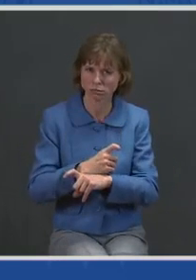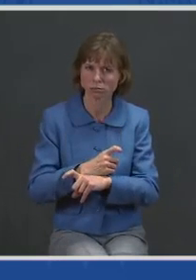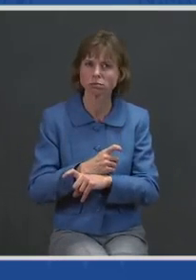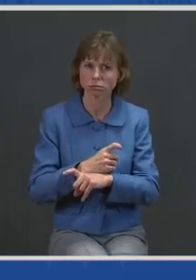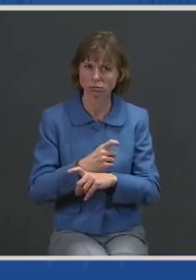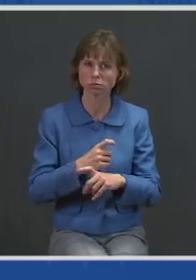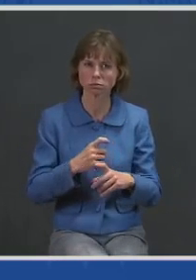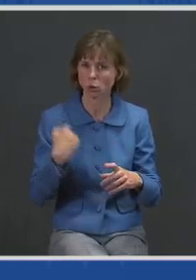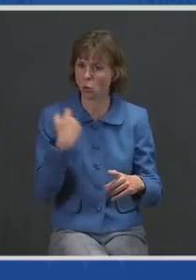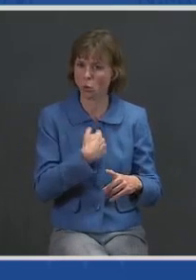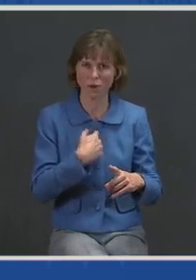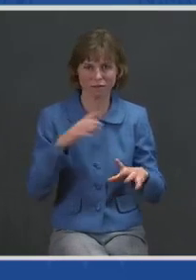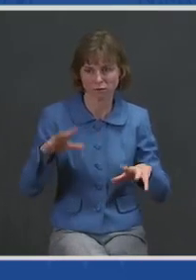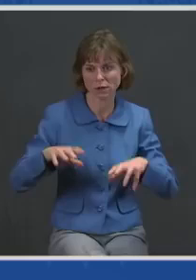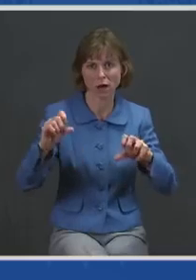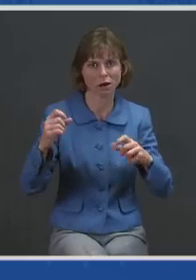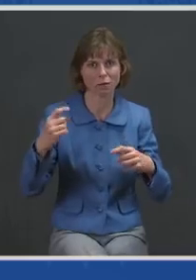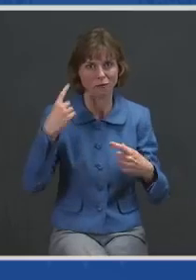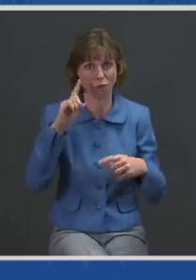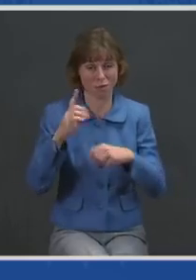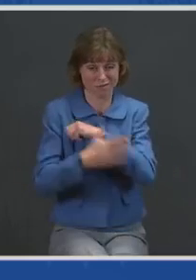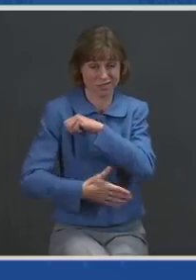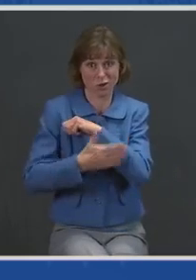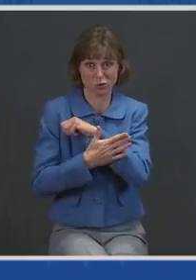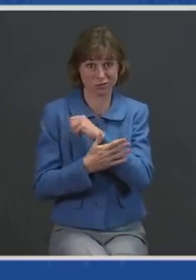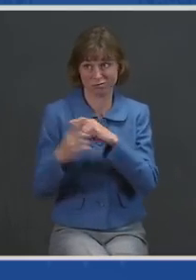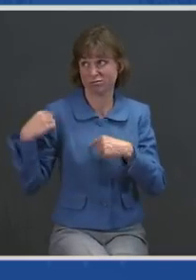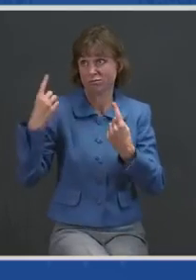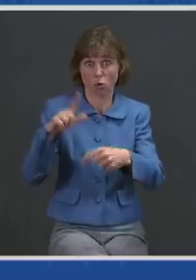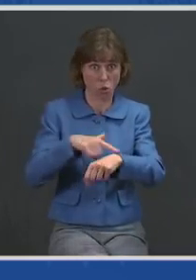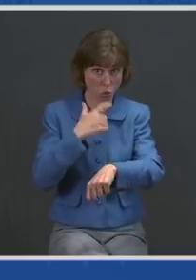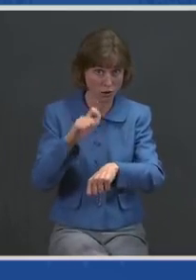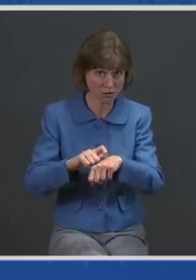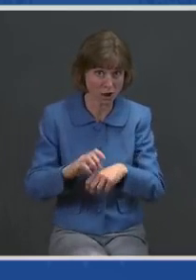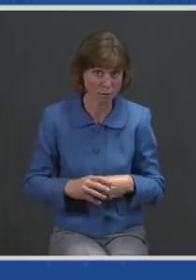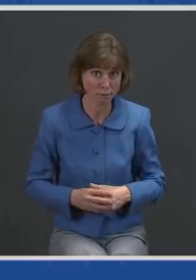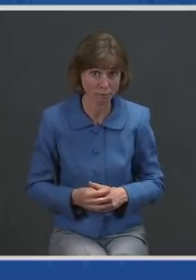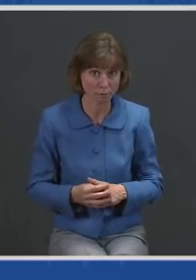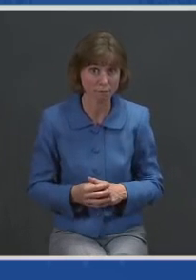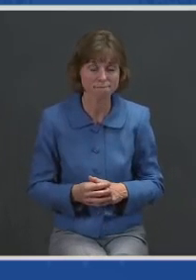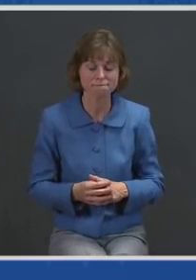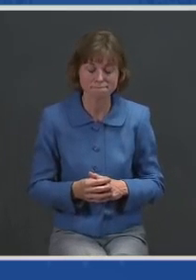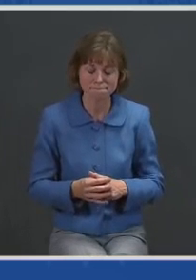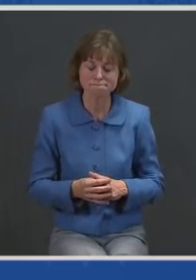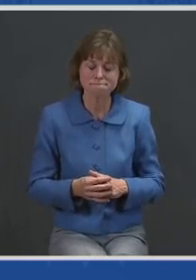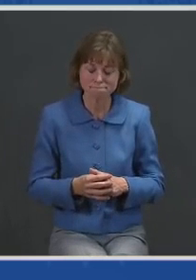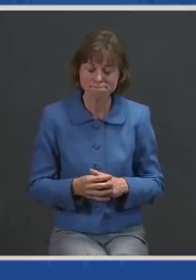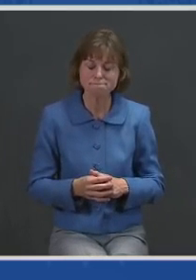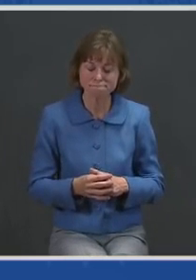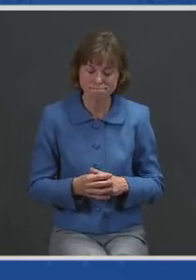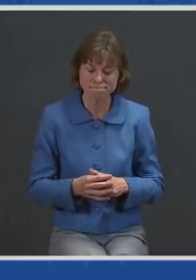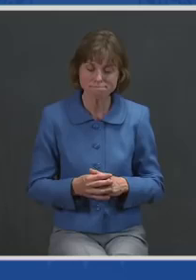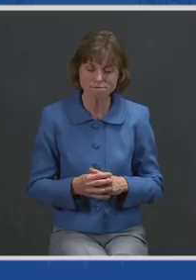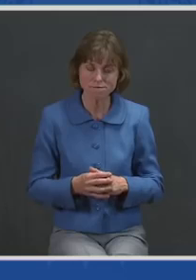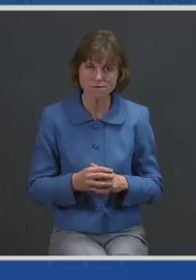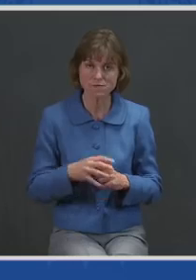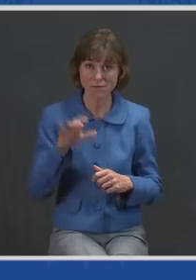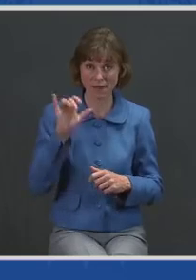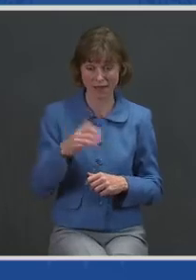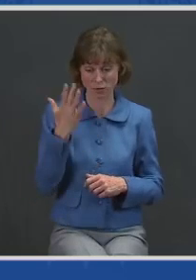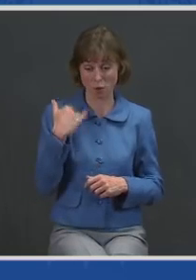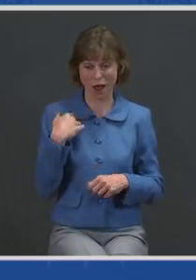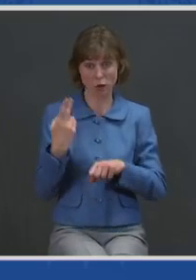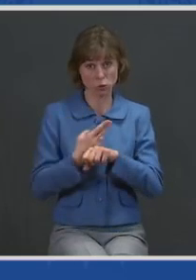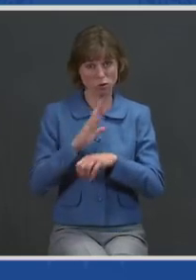undertaken as a nation in a long time. That's why I'm using every power I have as President of the United